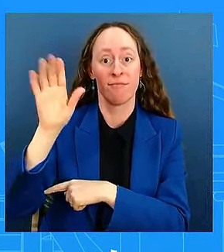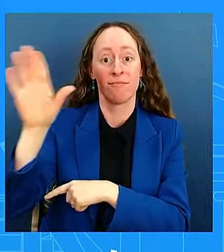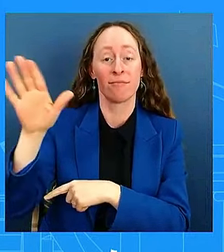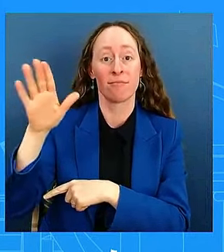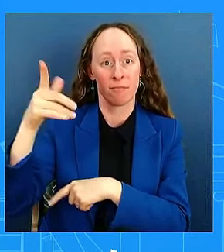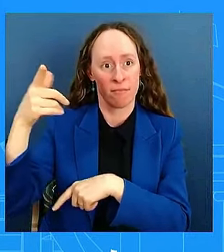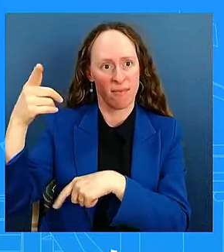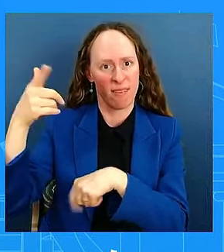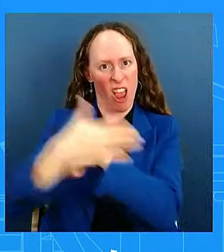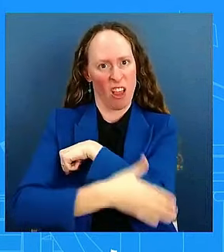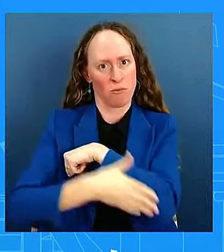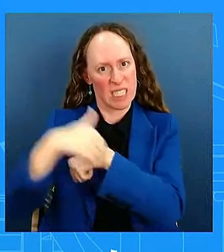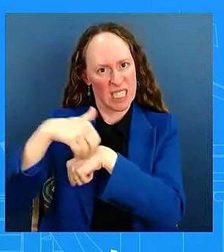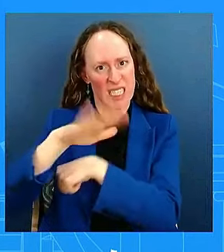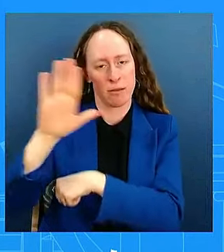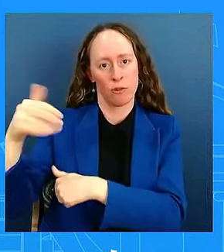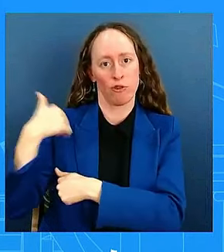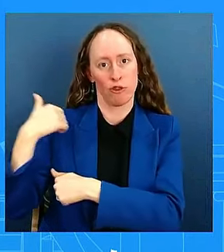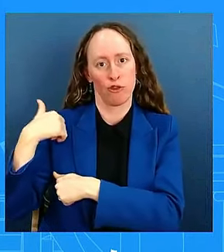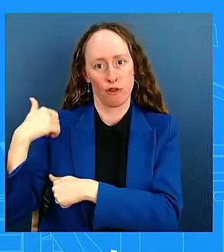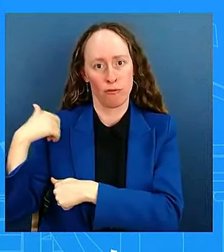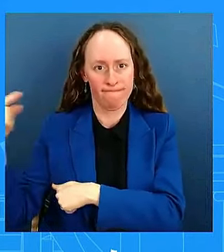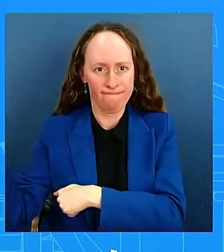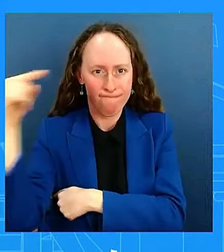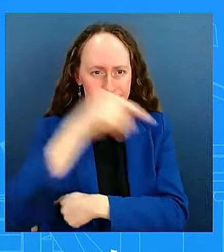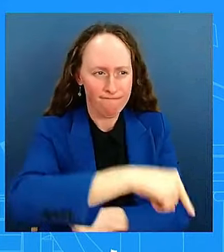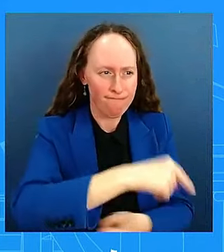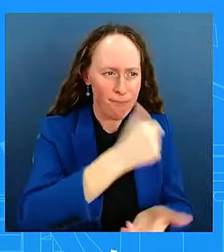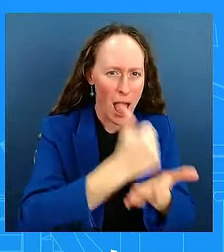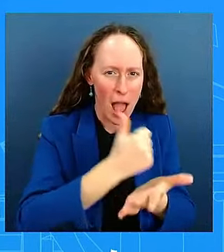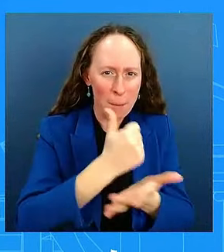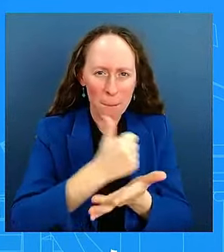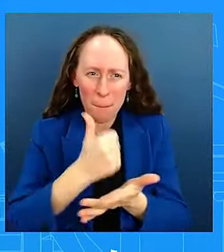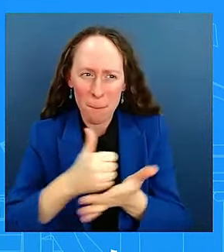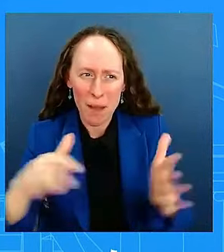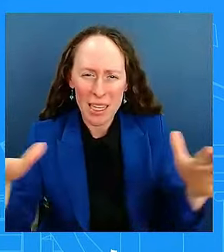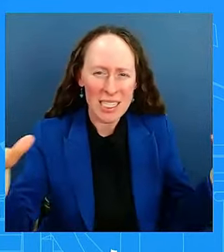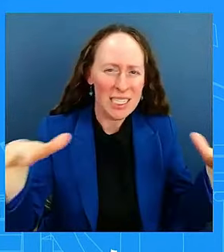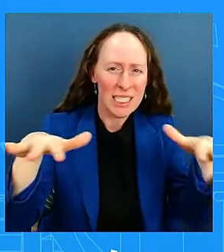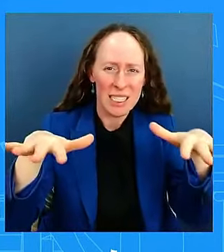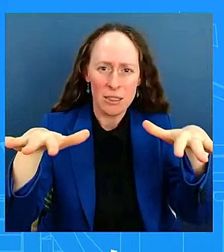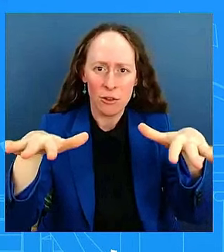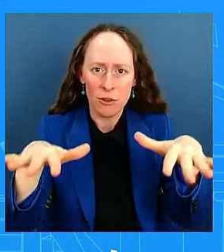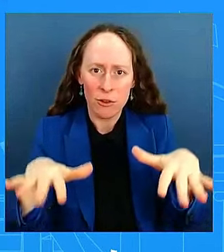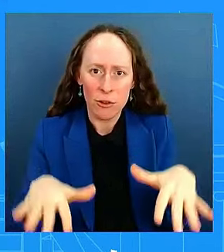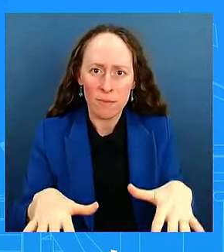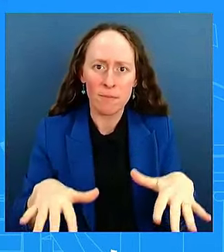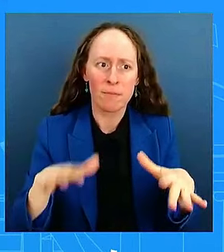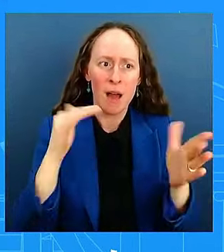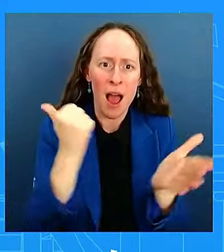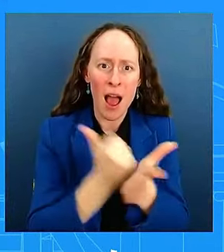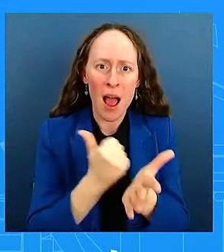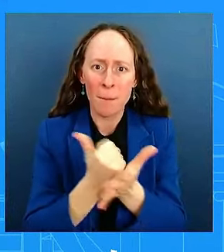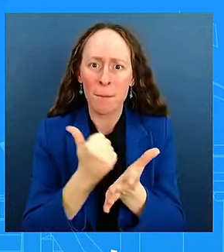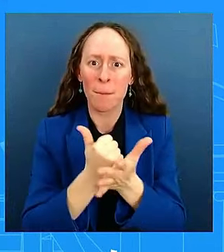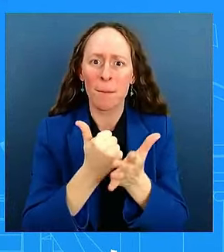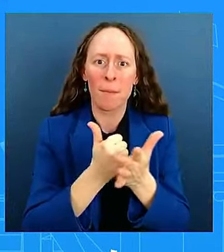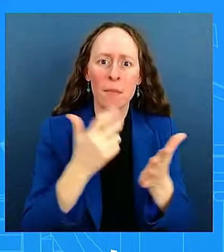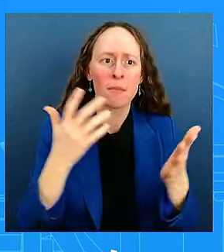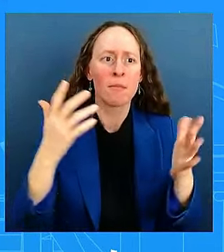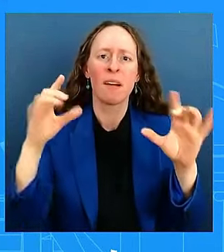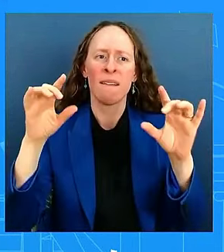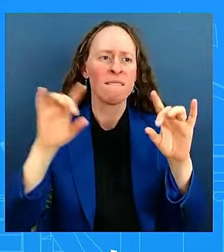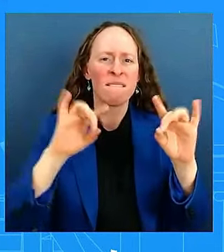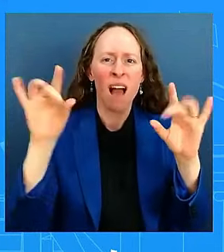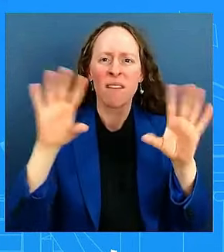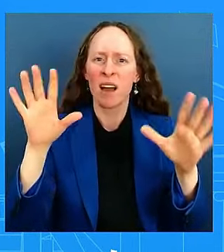build a foundation of security and bring hope to Haitians that deserve to live their lives free of violence. And so to that end, the United States,